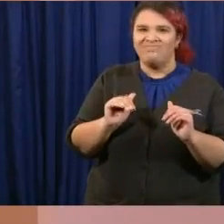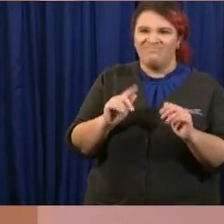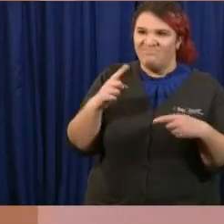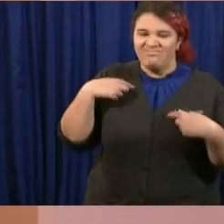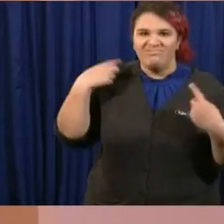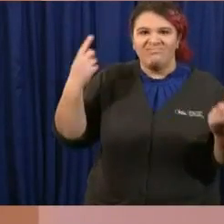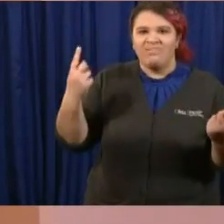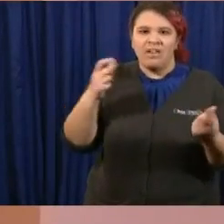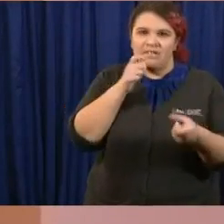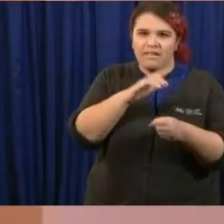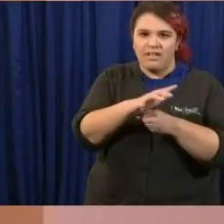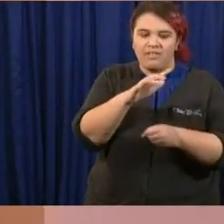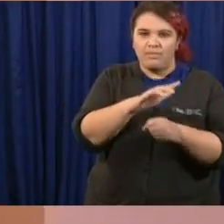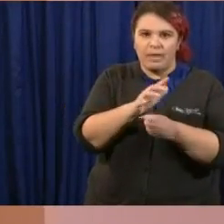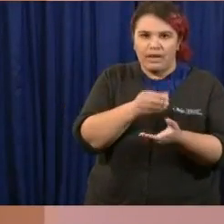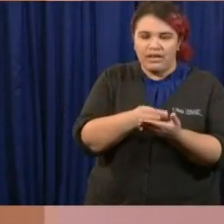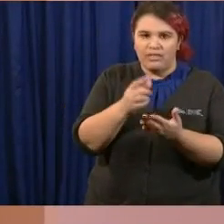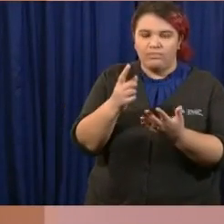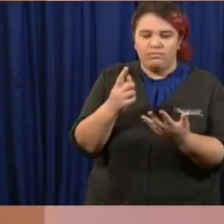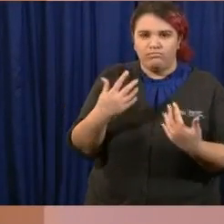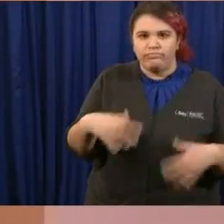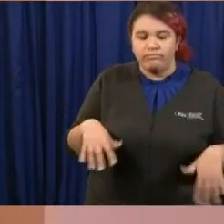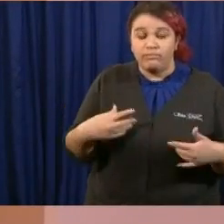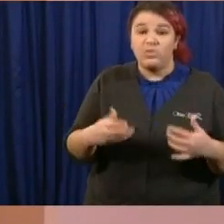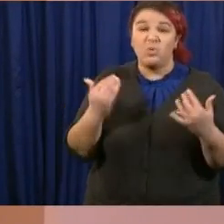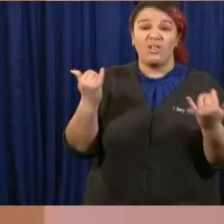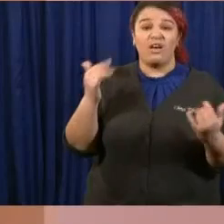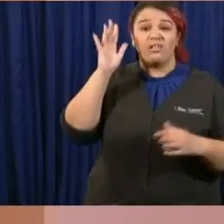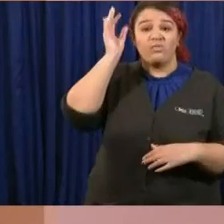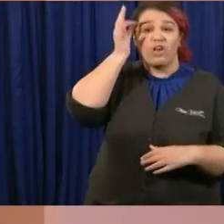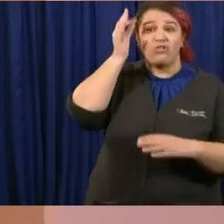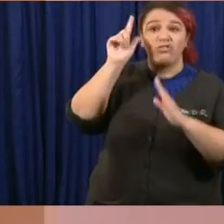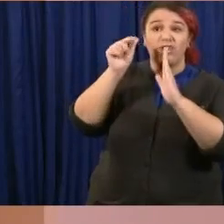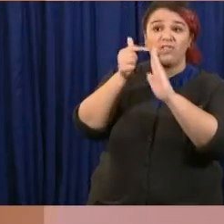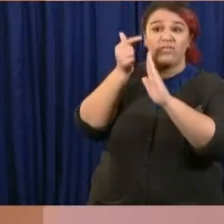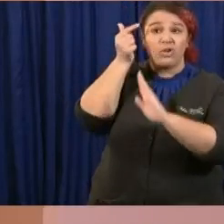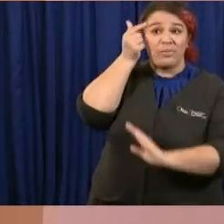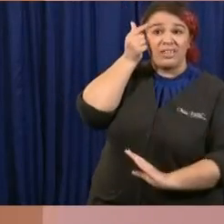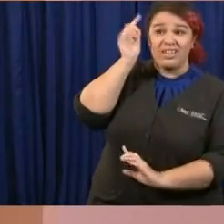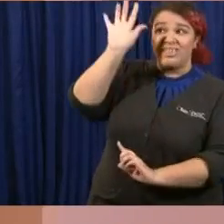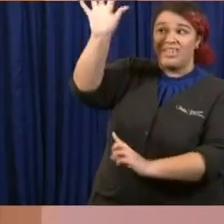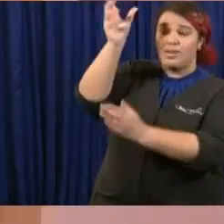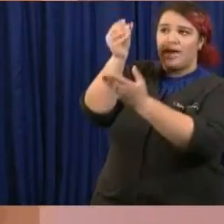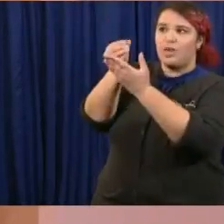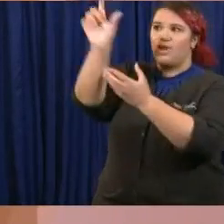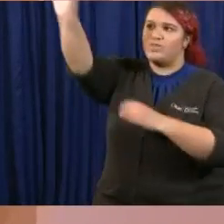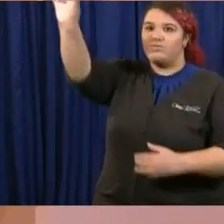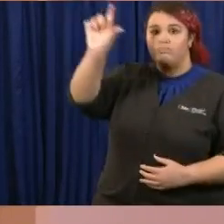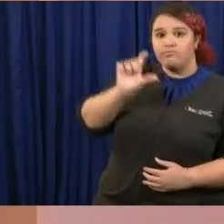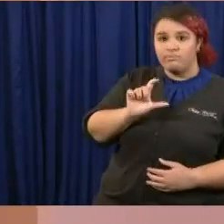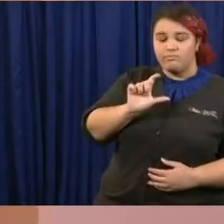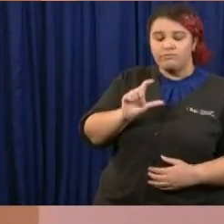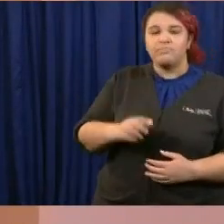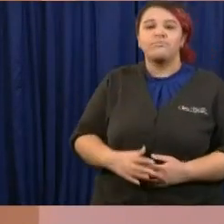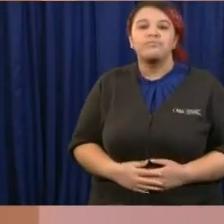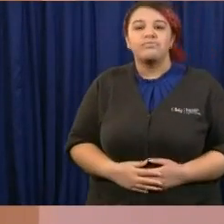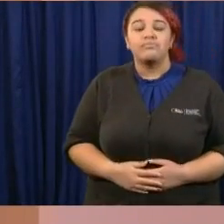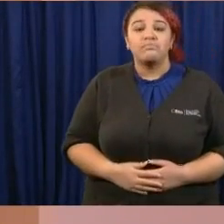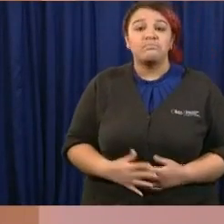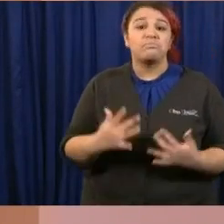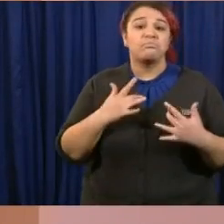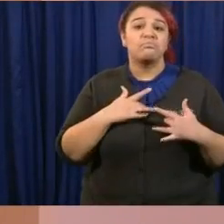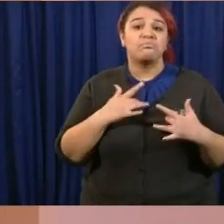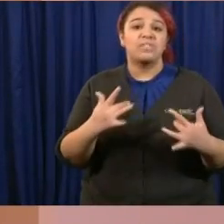again this time to get through with these obligations. Usually those funds are repaid through surcharges, a tax